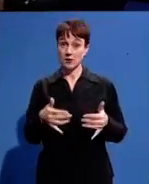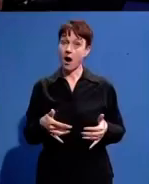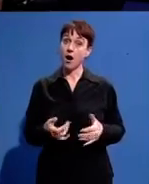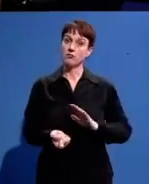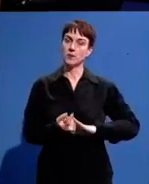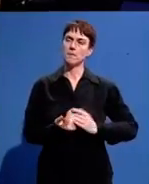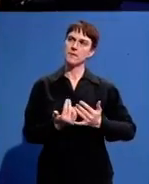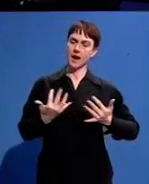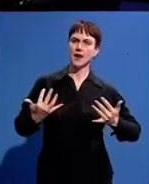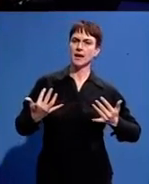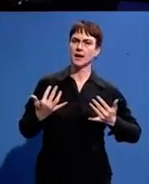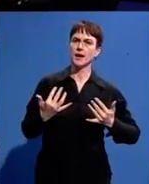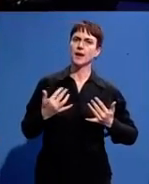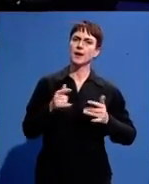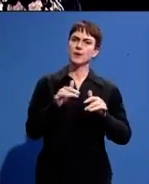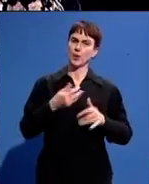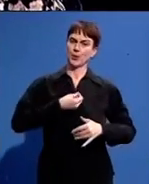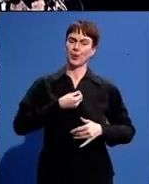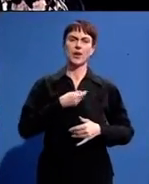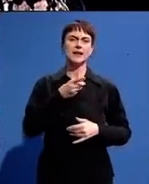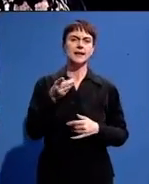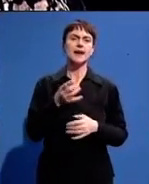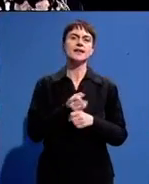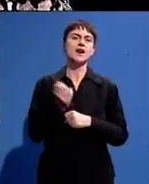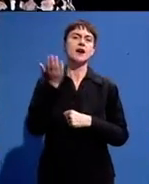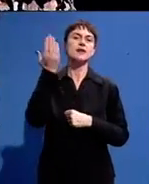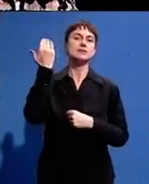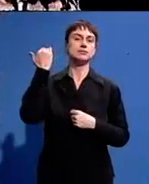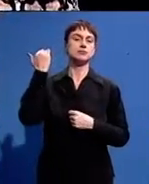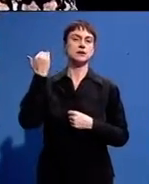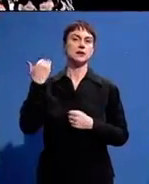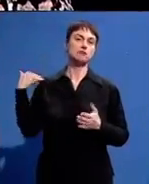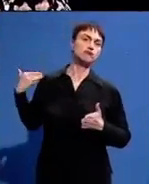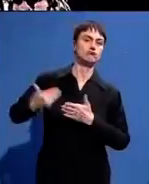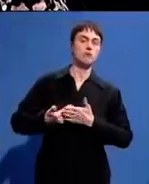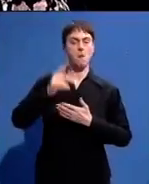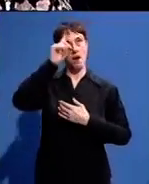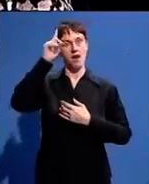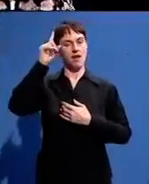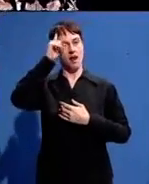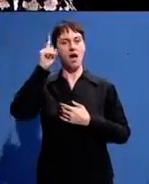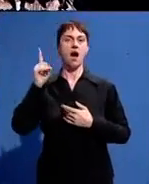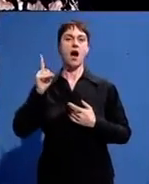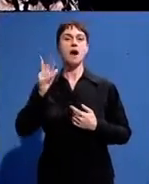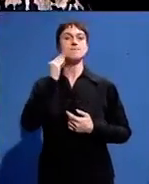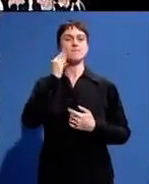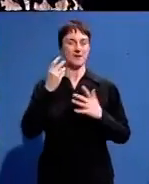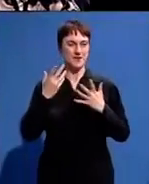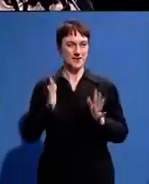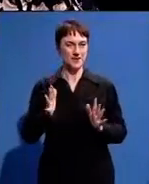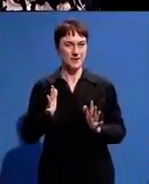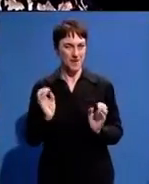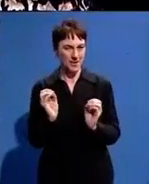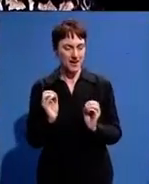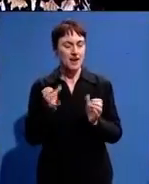who don't who haven't lived through the era of Nelson Mandela who's now going to hear things secondhand but what can we as artists do and obviously